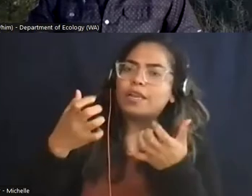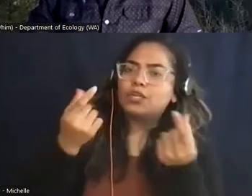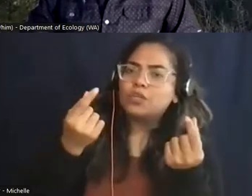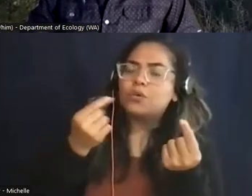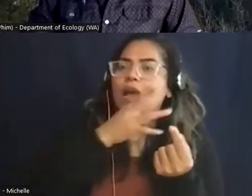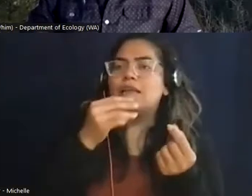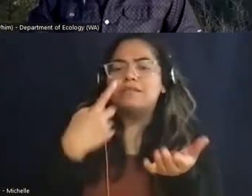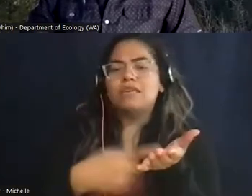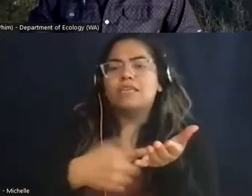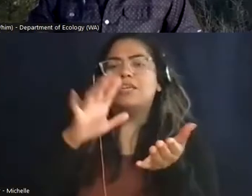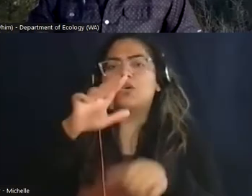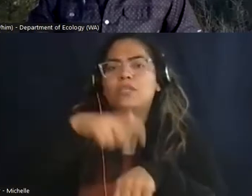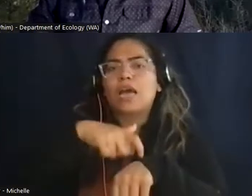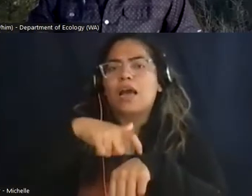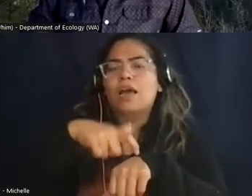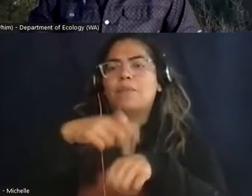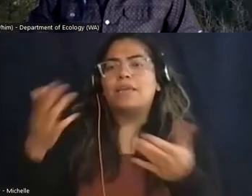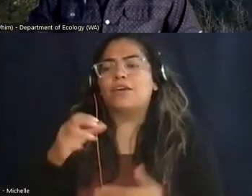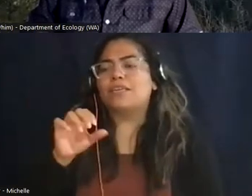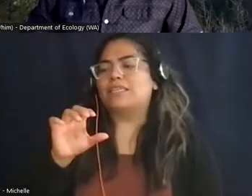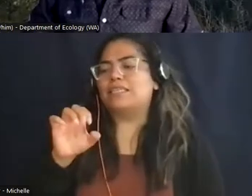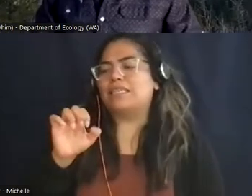about your time at Cedar Breaks National Monument.